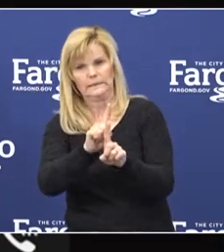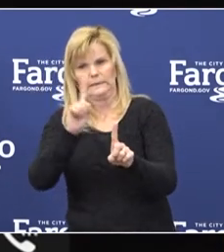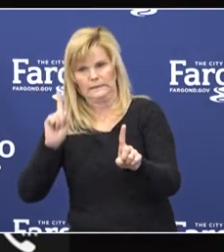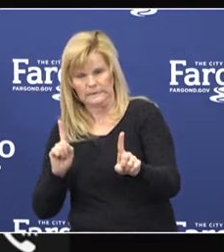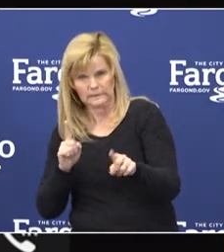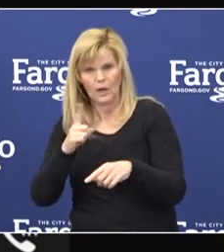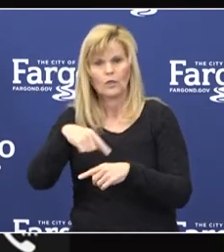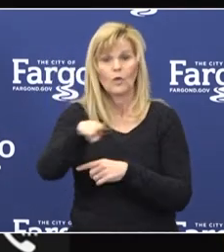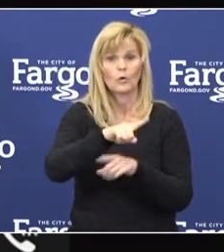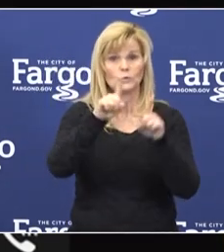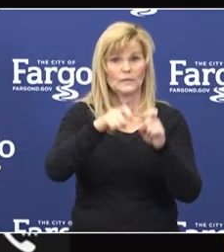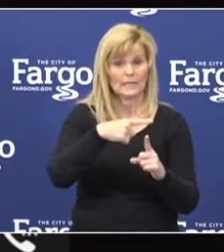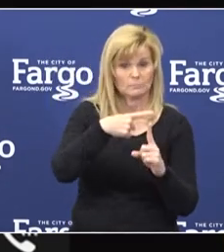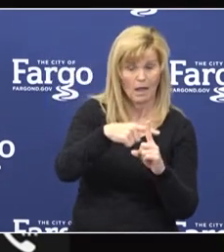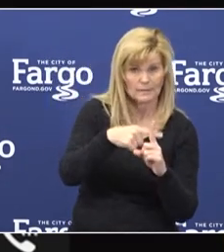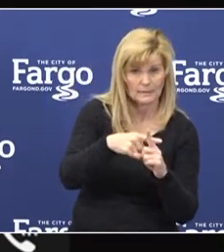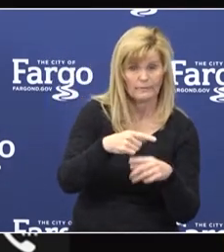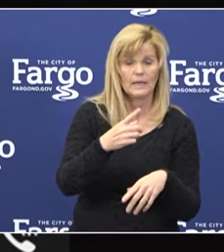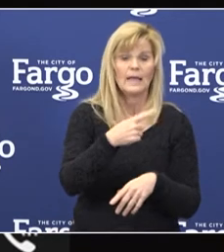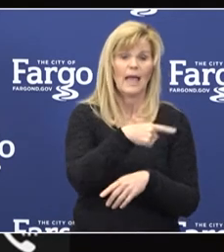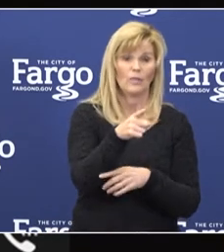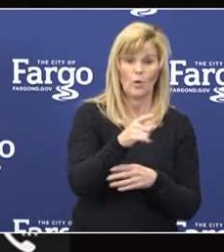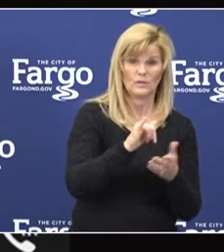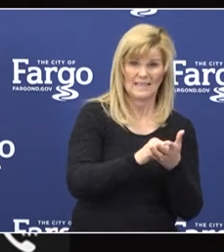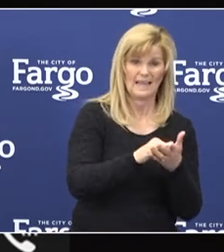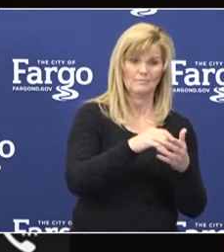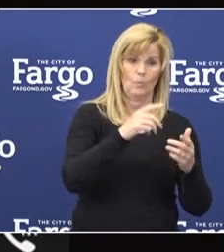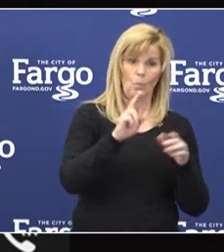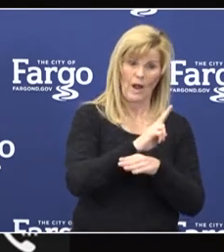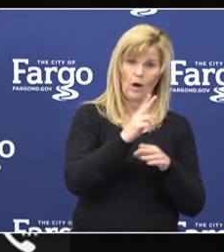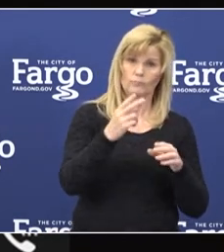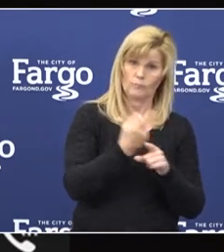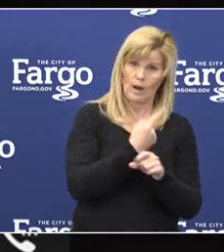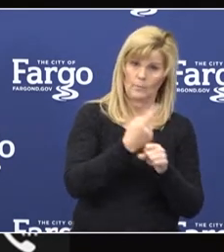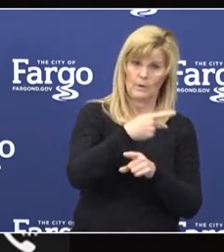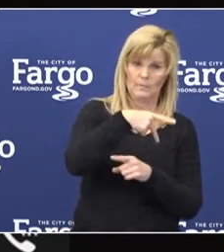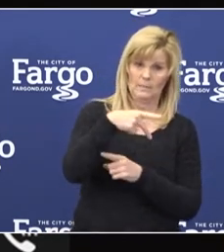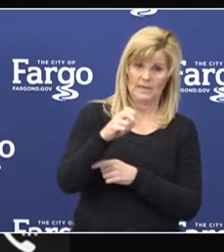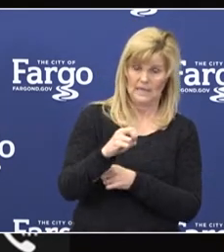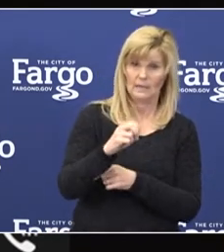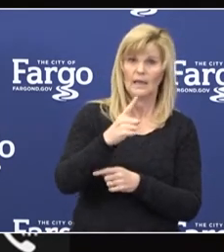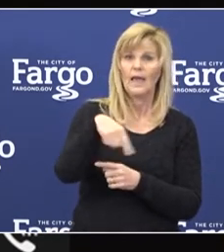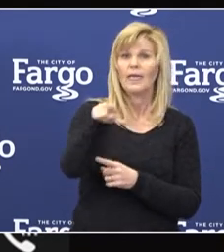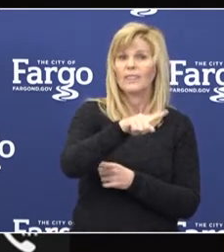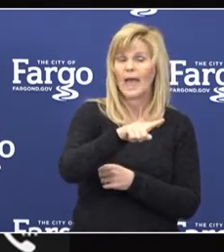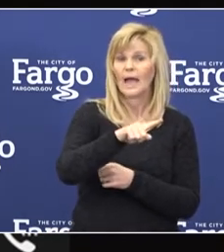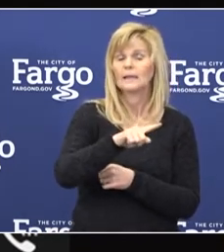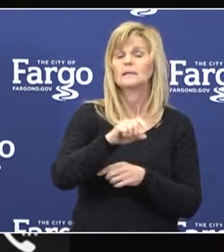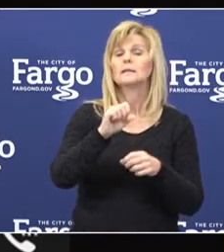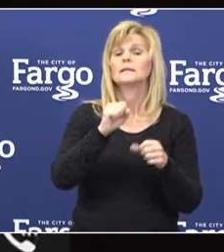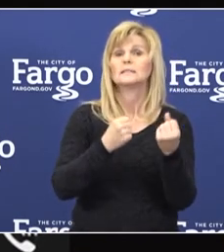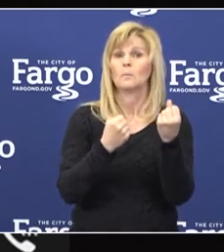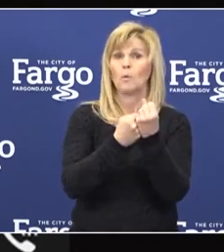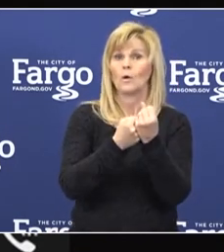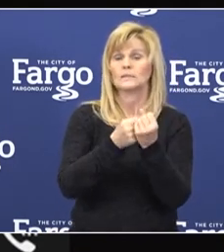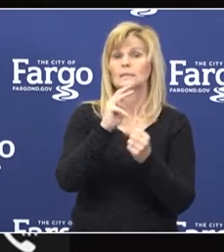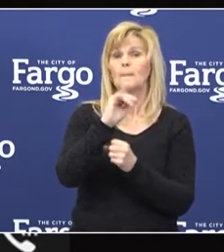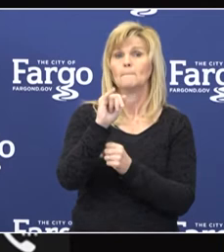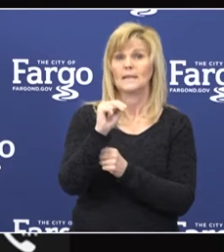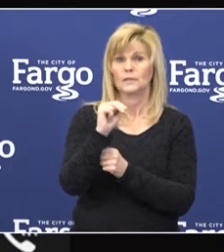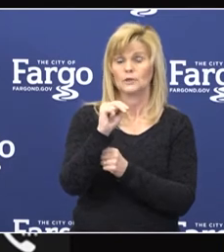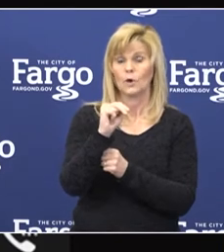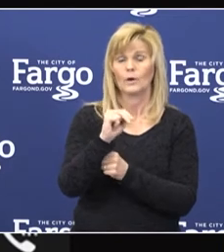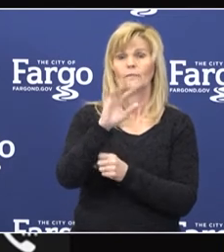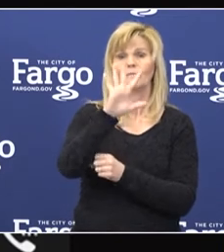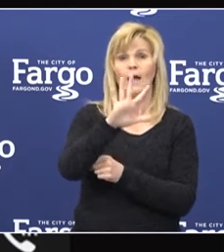excluding those with unprotected exposure. All of these efforts support the Minnesota Five Point Battle Plan. So all of the